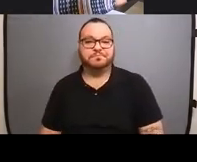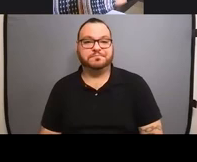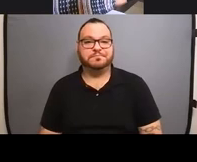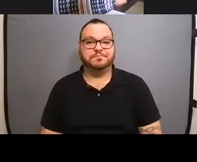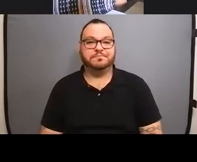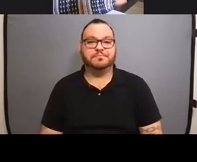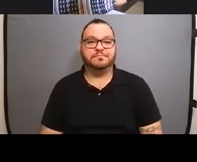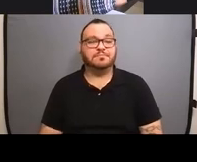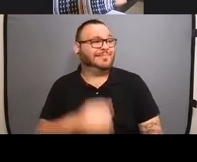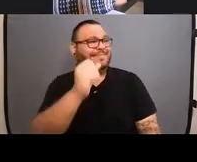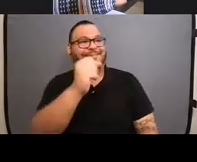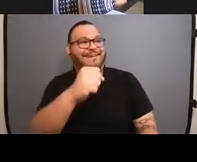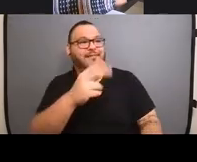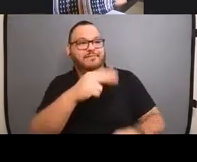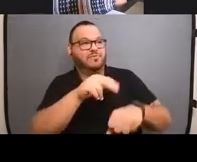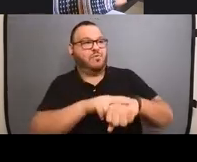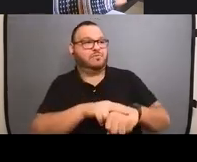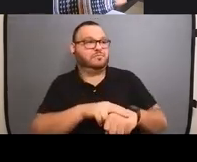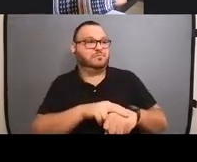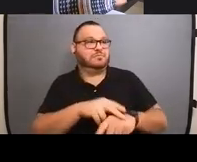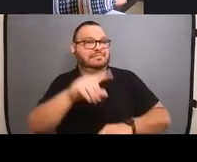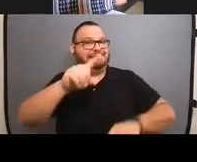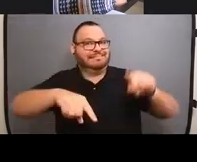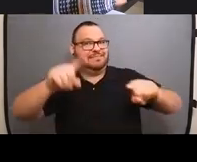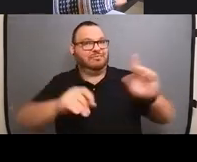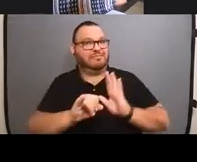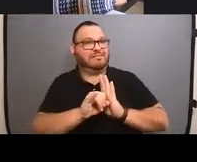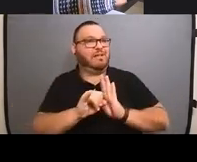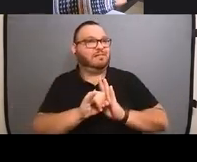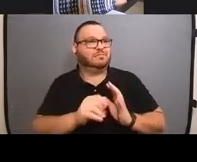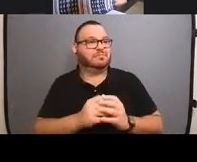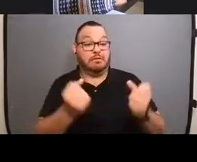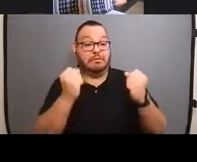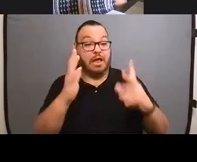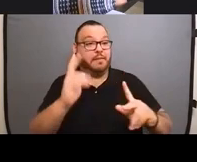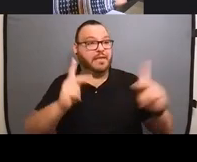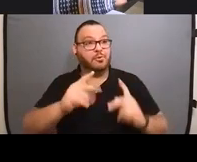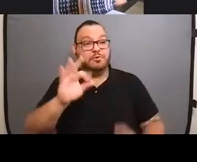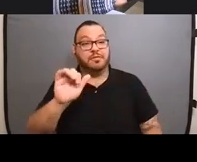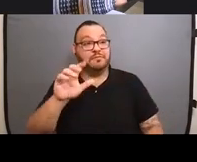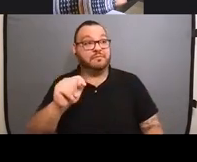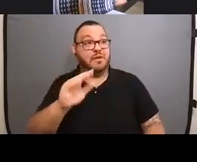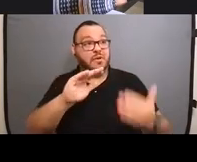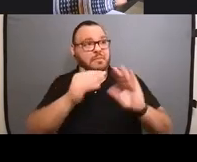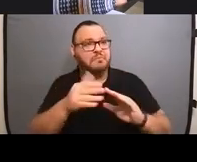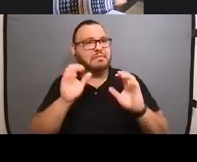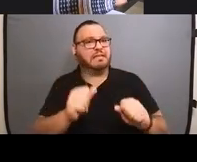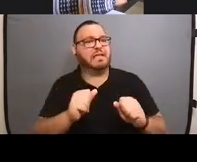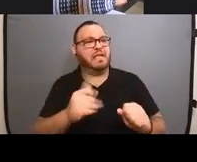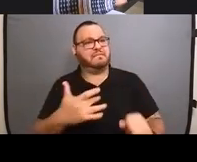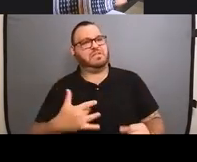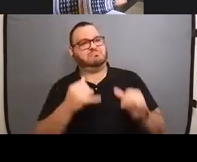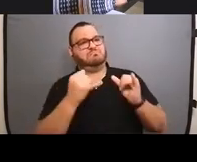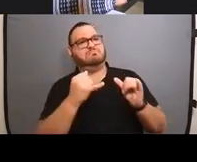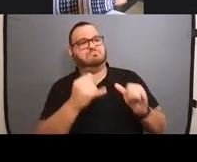Yeah. And of course they're, they're, you know, different identities, but I think a lot of folks in fat community can relate to the idea of,